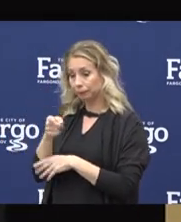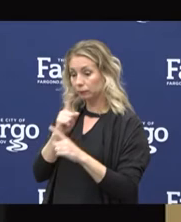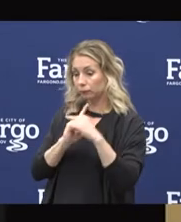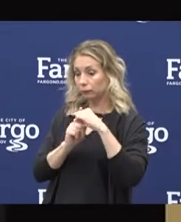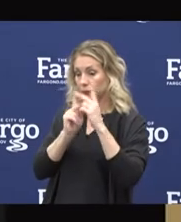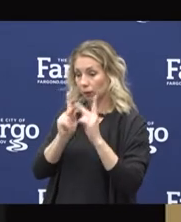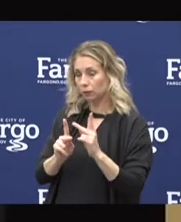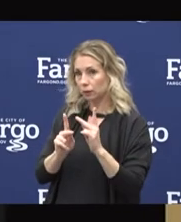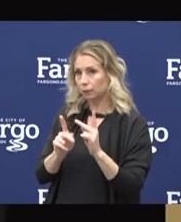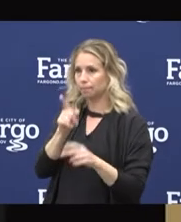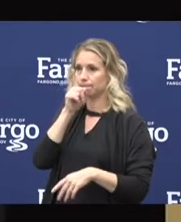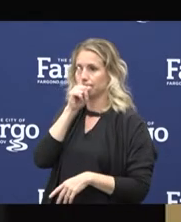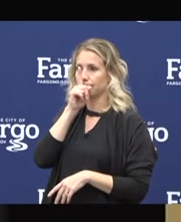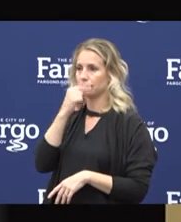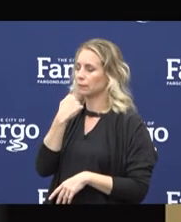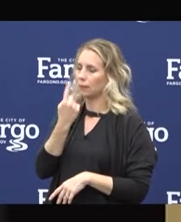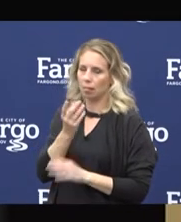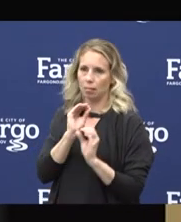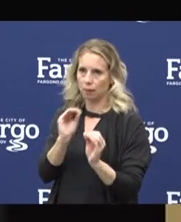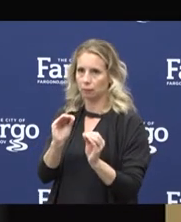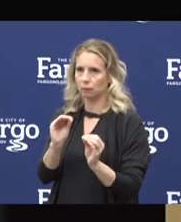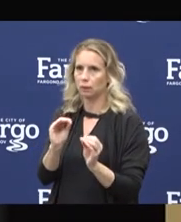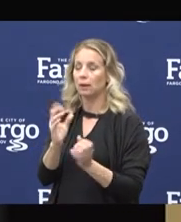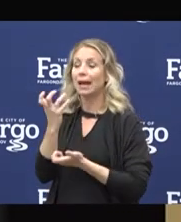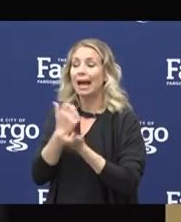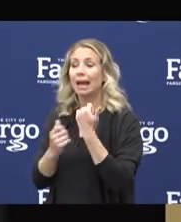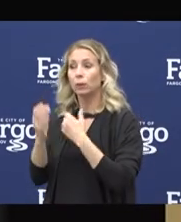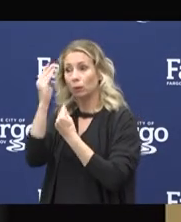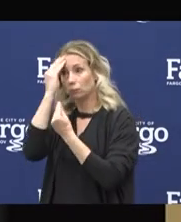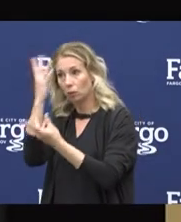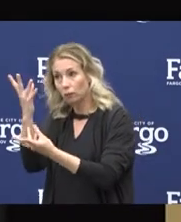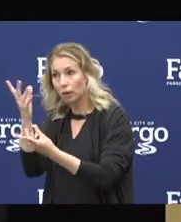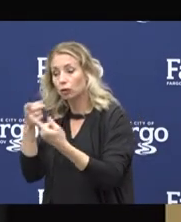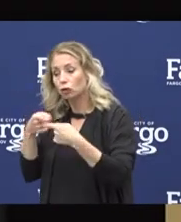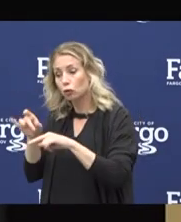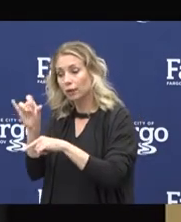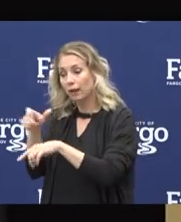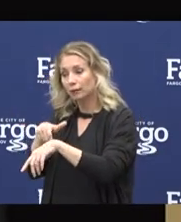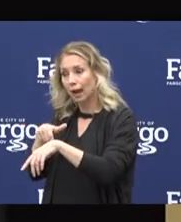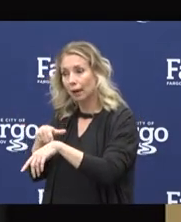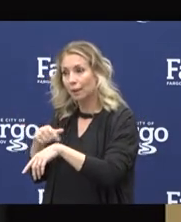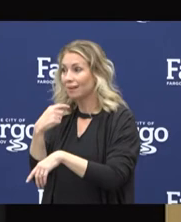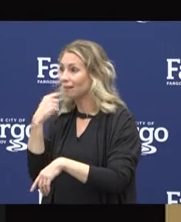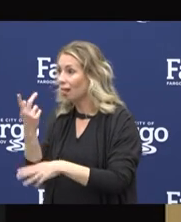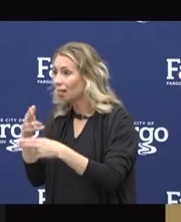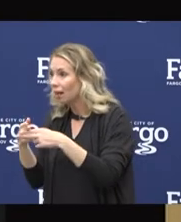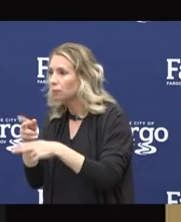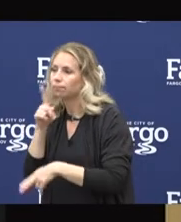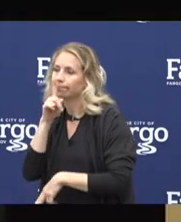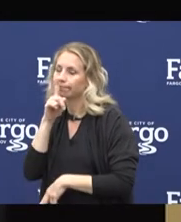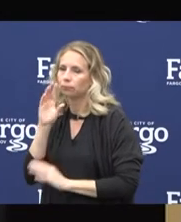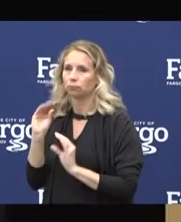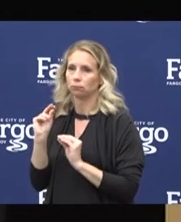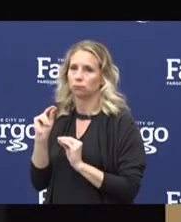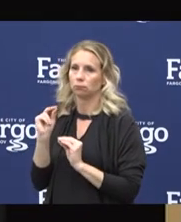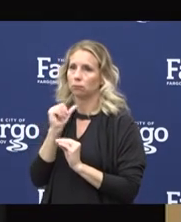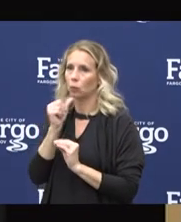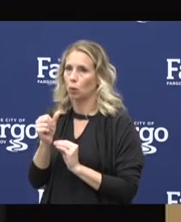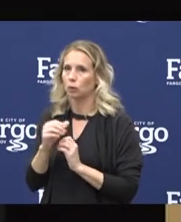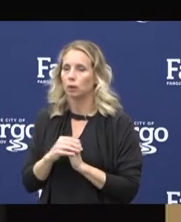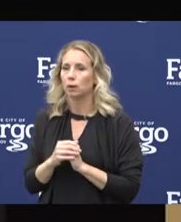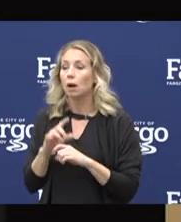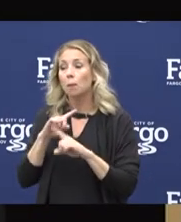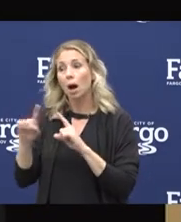remain anonymous, and anyone notified during that contact tracing will not be given that name. And then they'll be